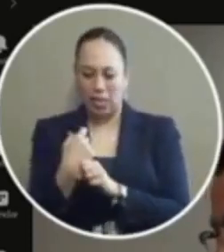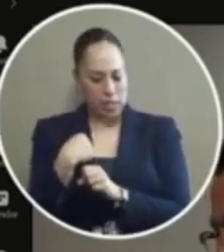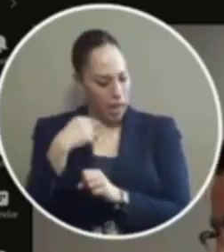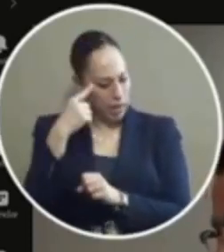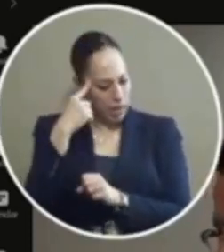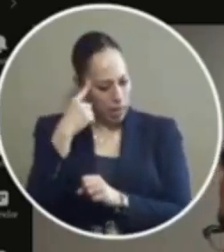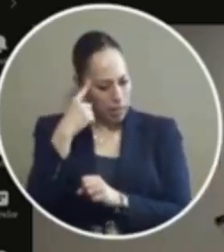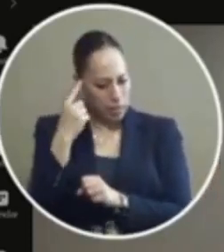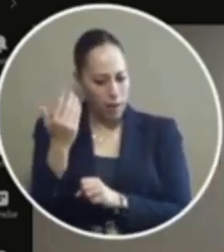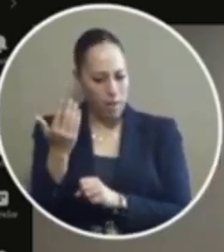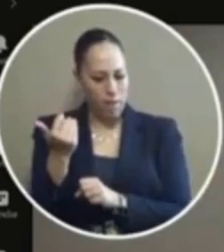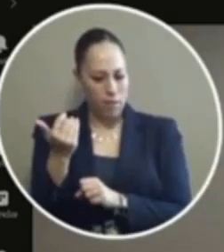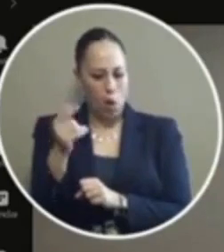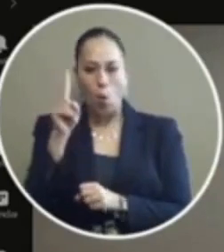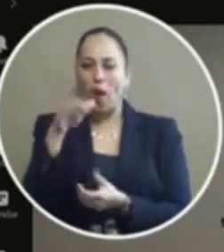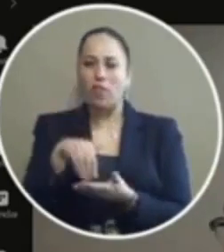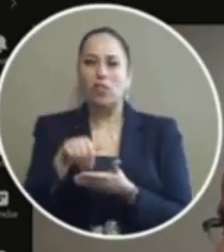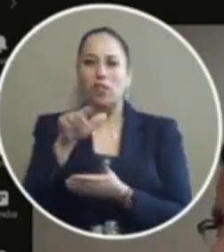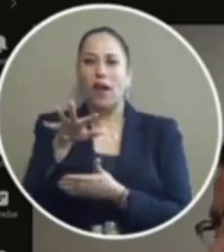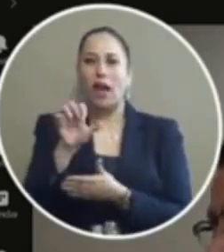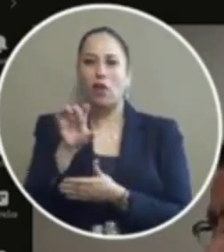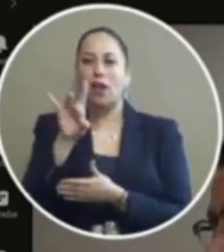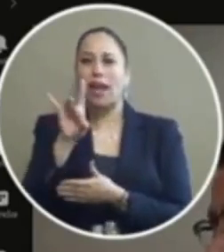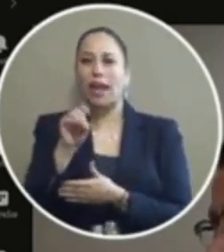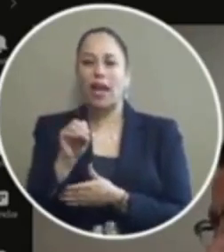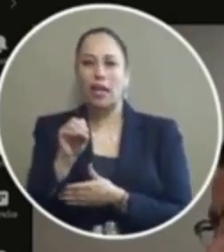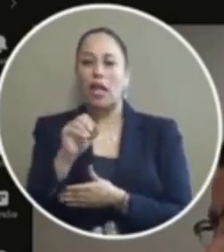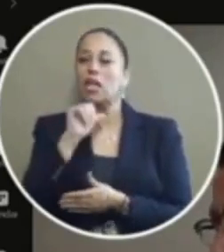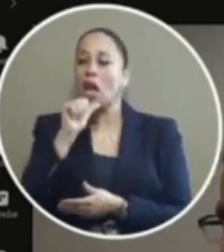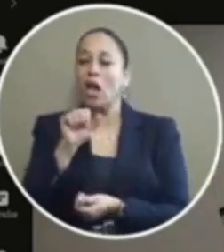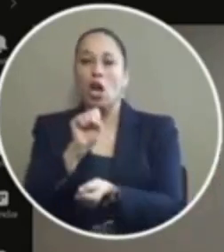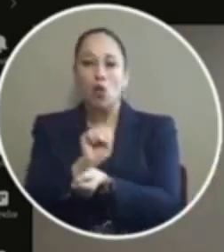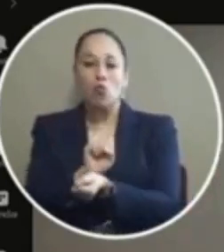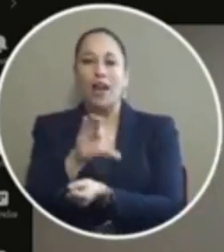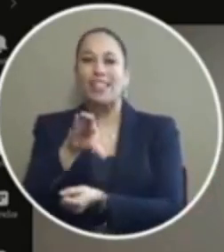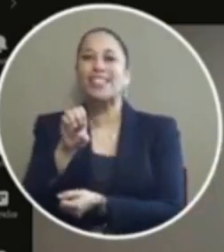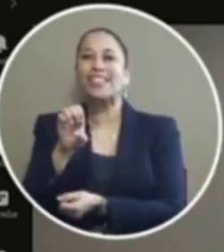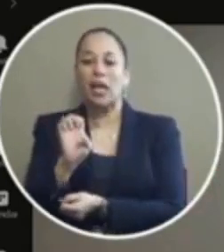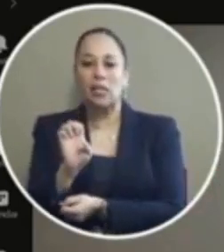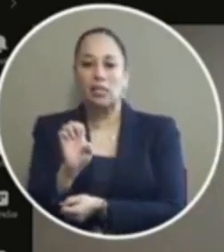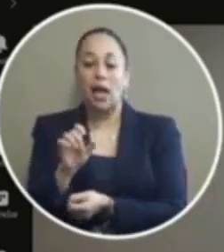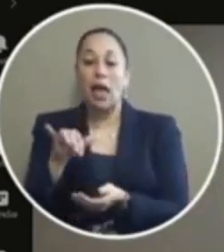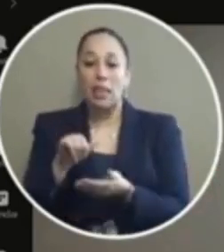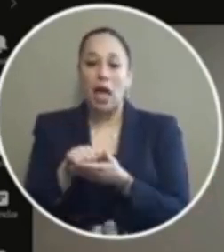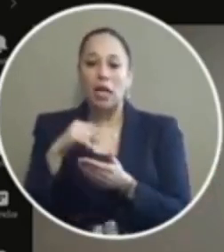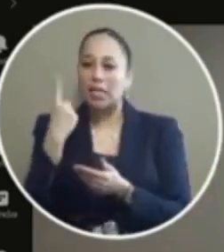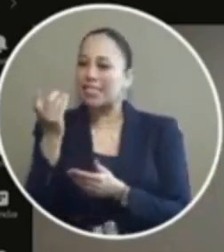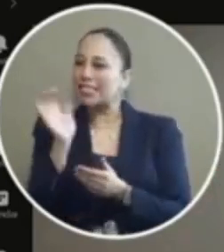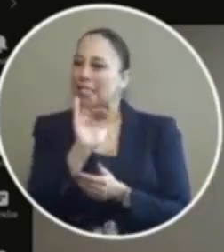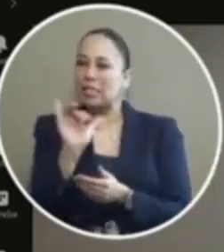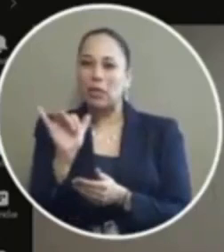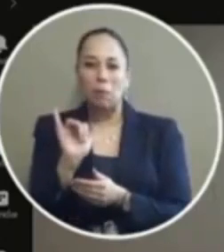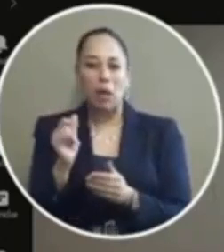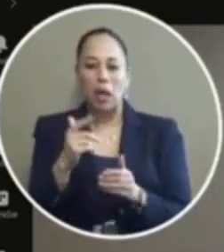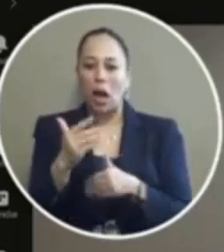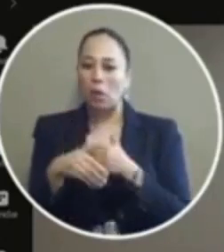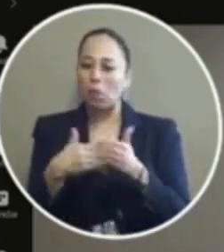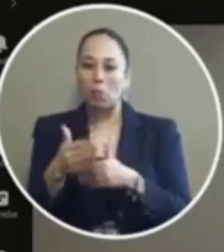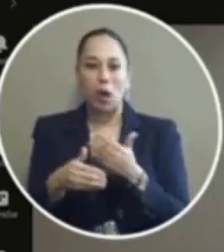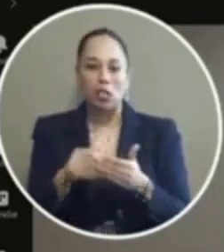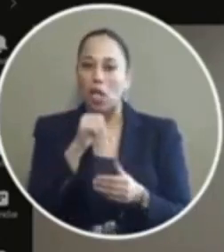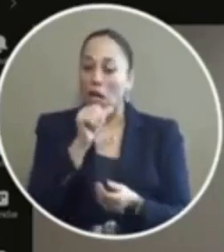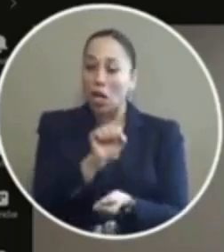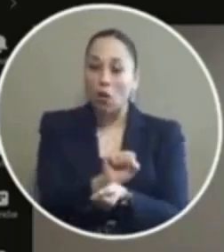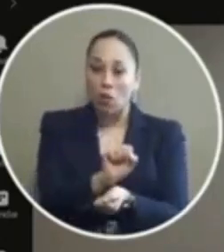fifteen one thousand five hundred and eighty non-arrest cases that went through a similar process this non-arrest process